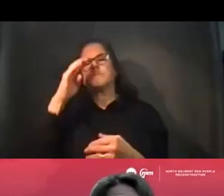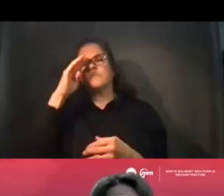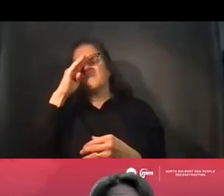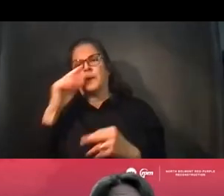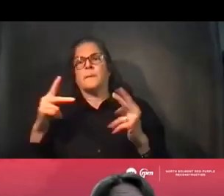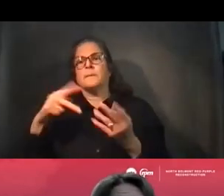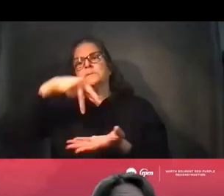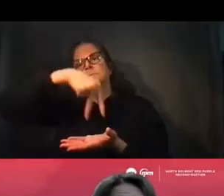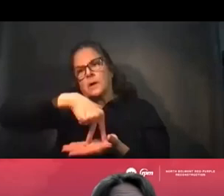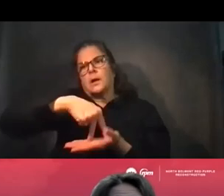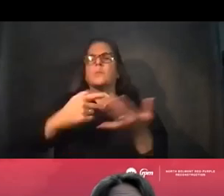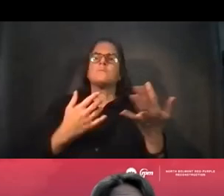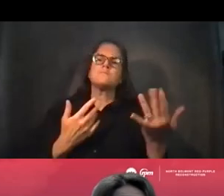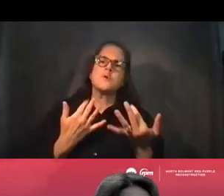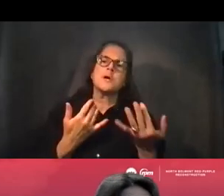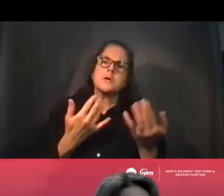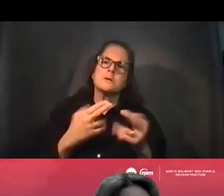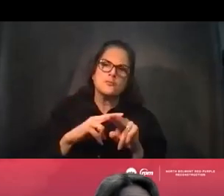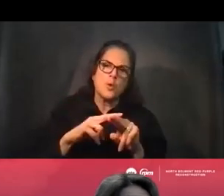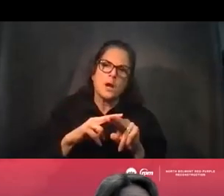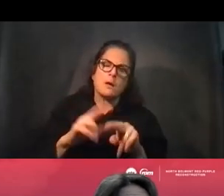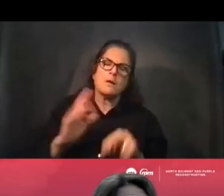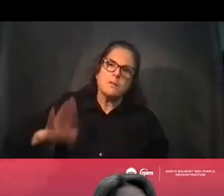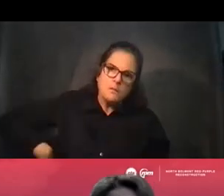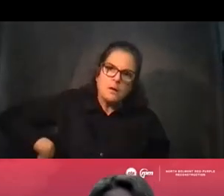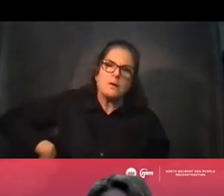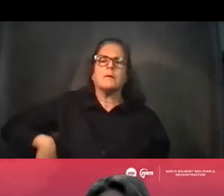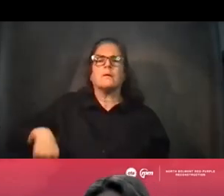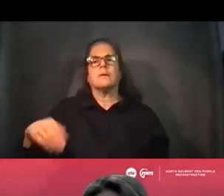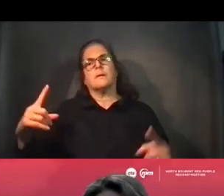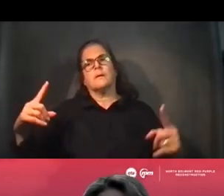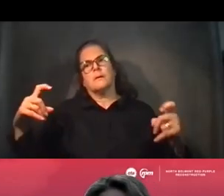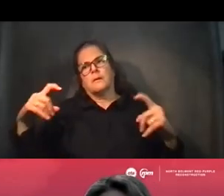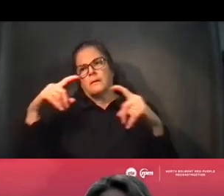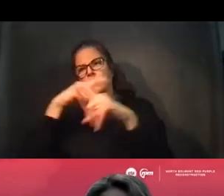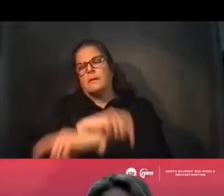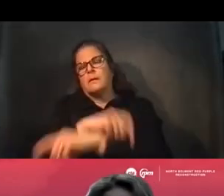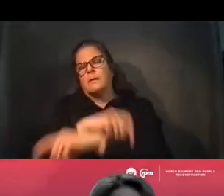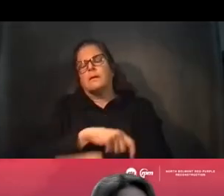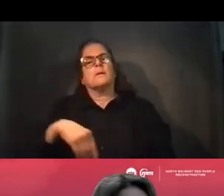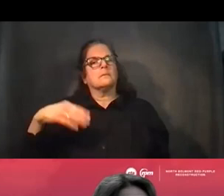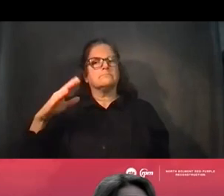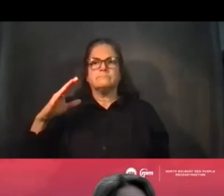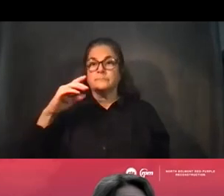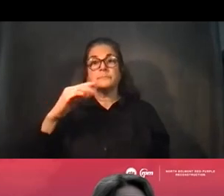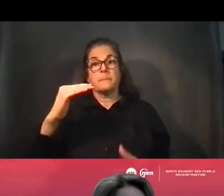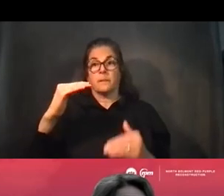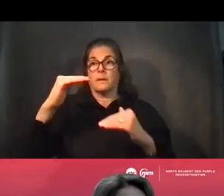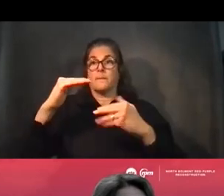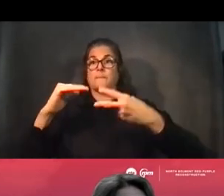affected the quality of the commute for our customers. As you see on the bottom of the screen, you'll see